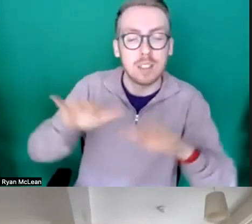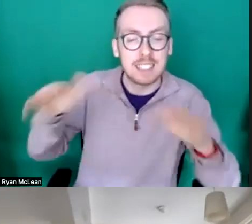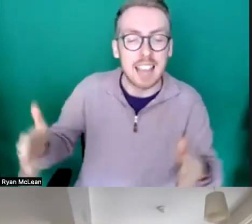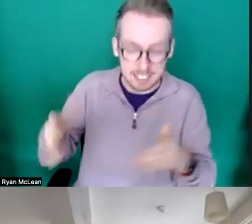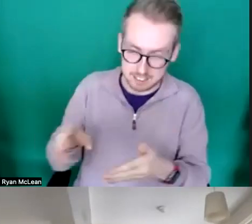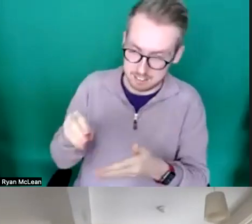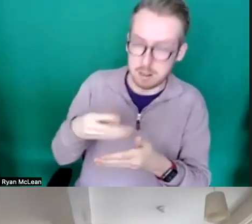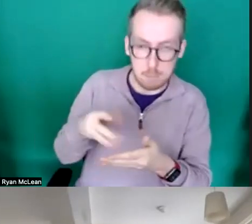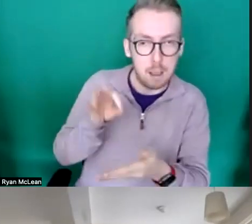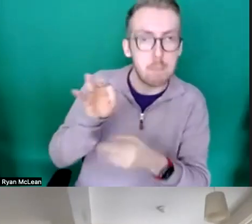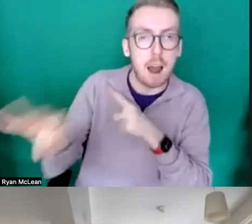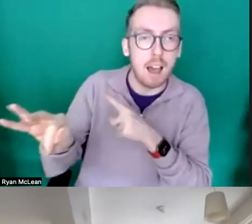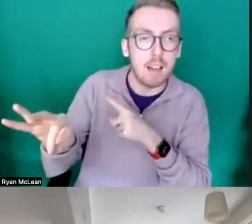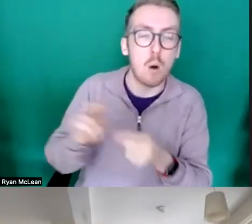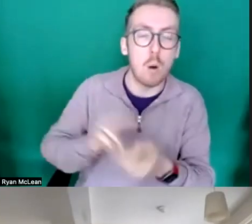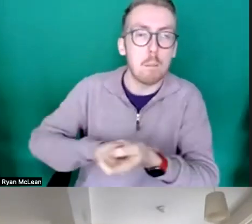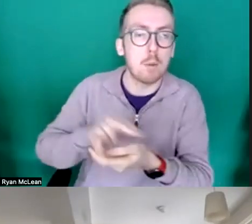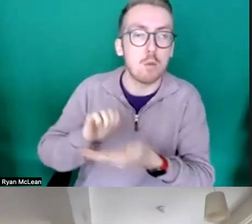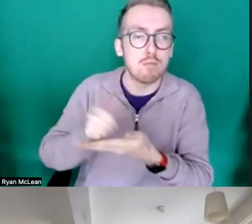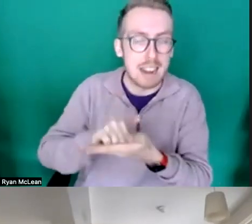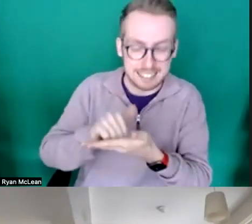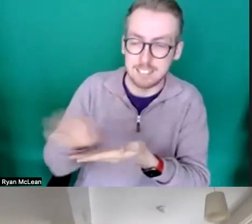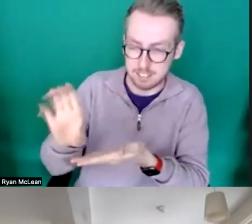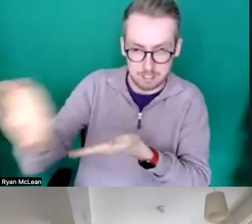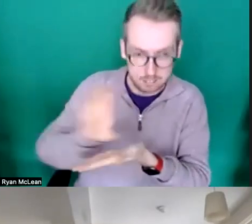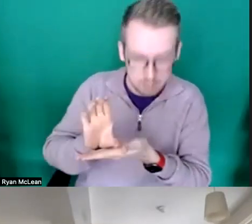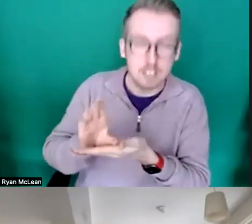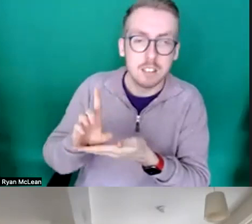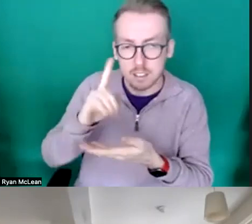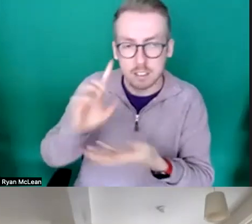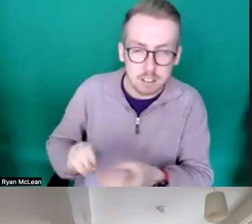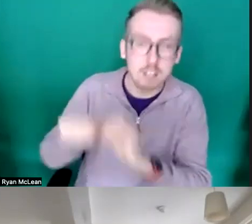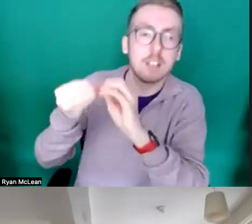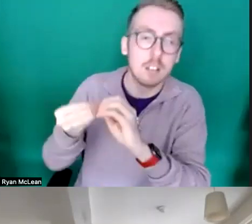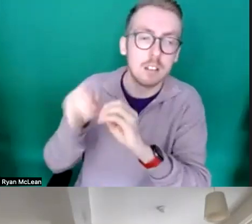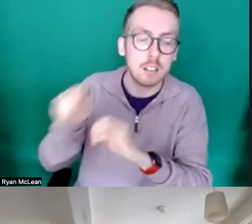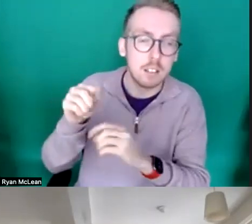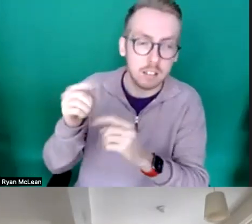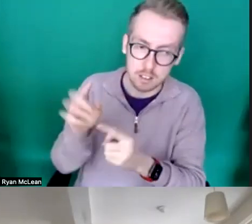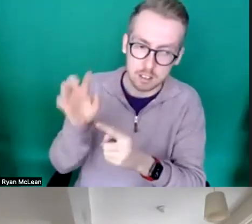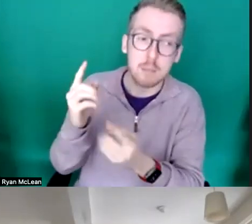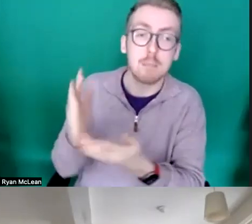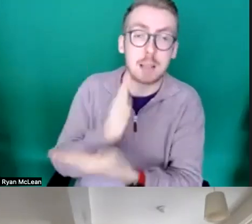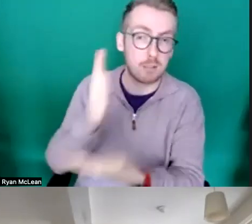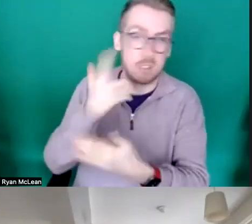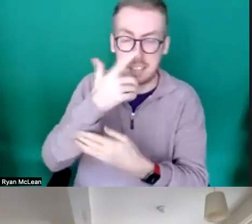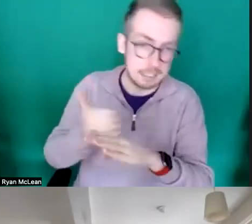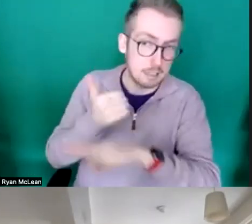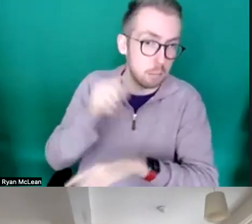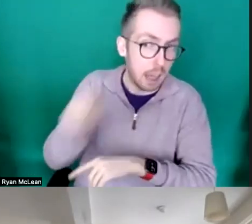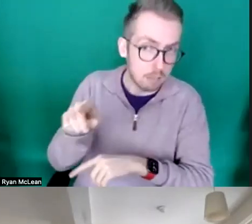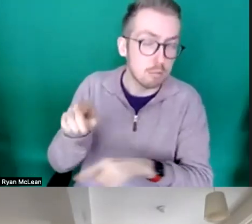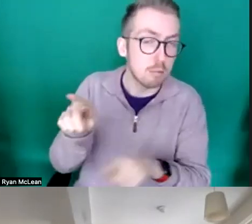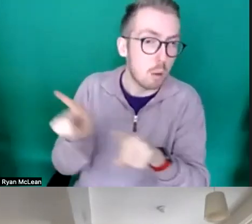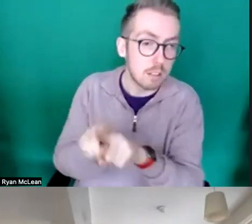razer that had experience of doing that sort of um flying and that making that sort of apparatus so it always helps if